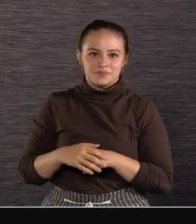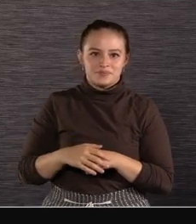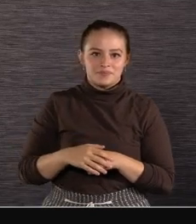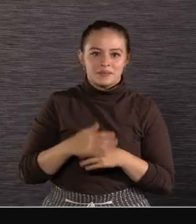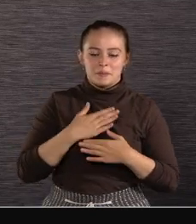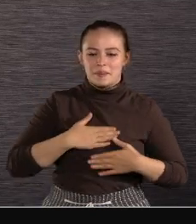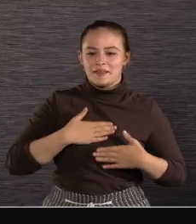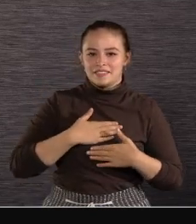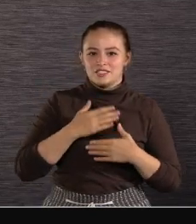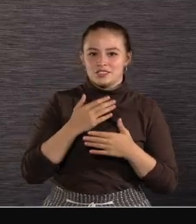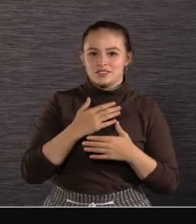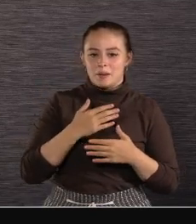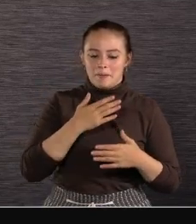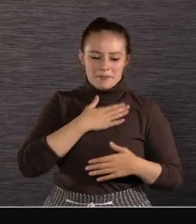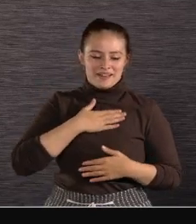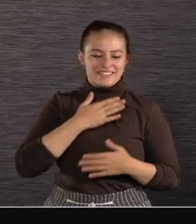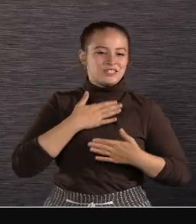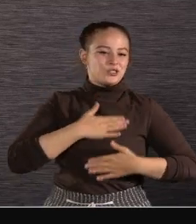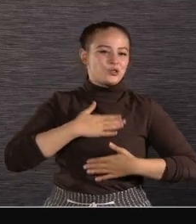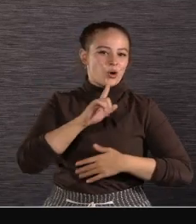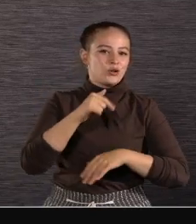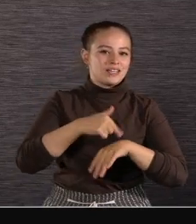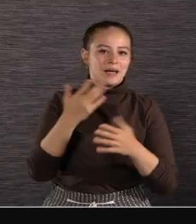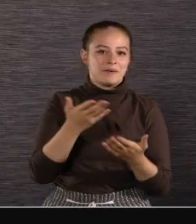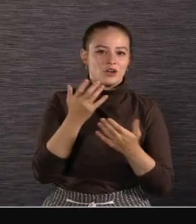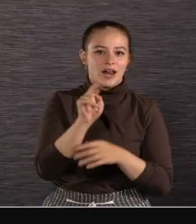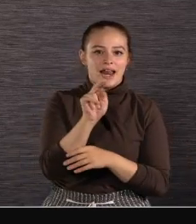evening here at NAB you